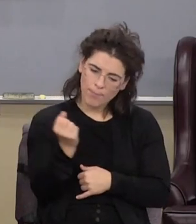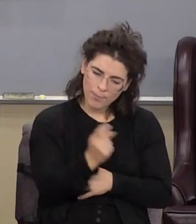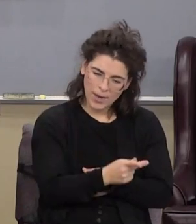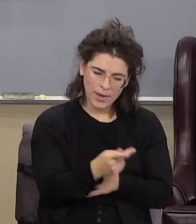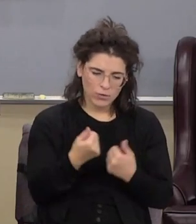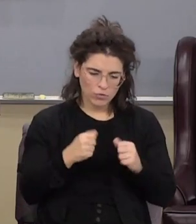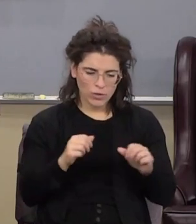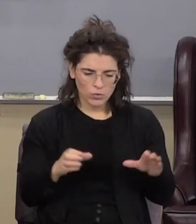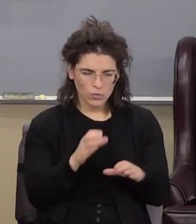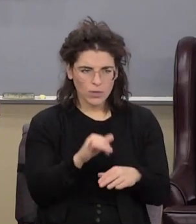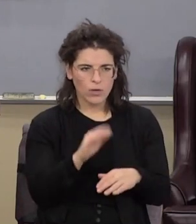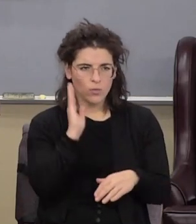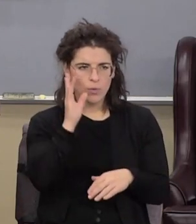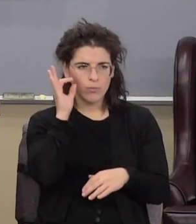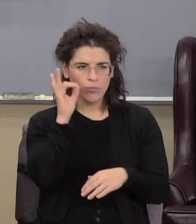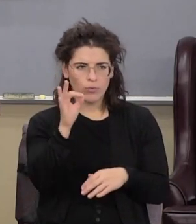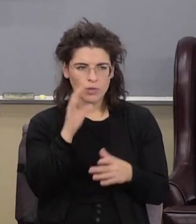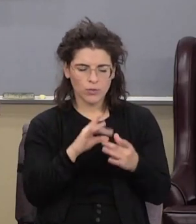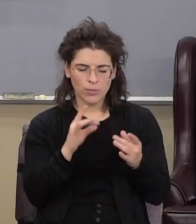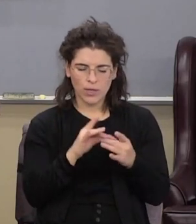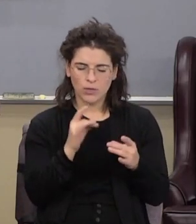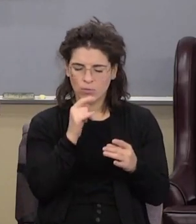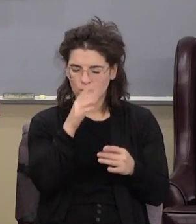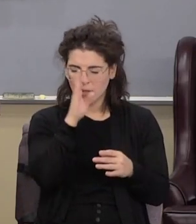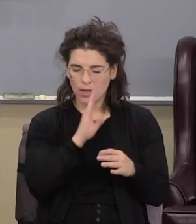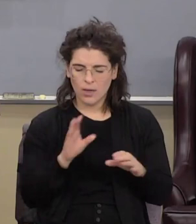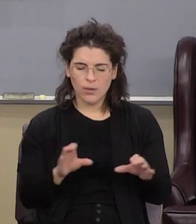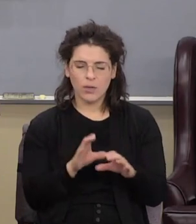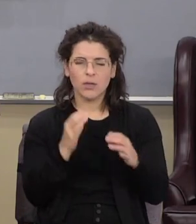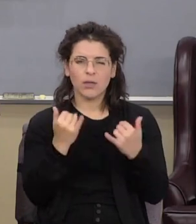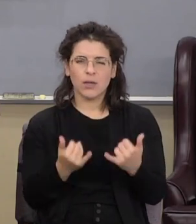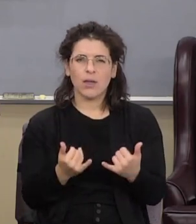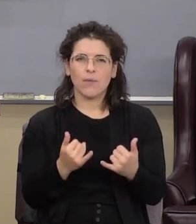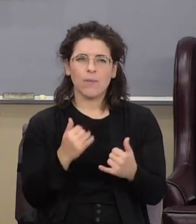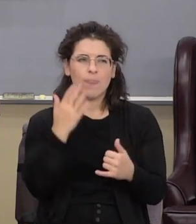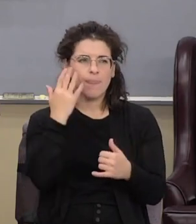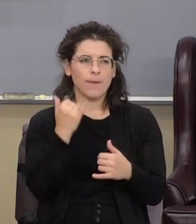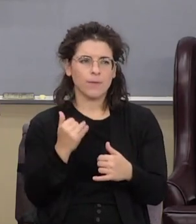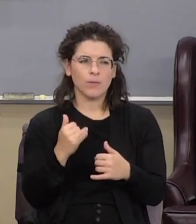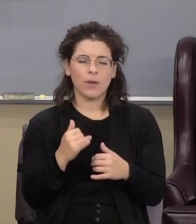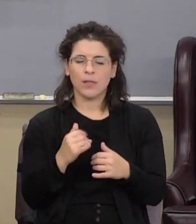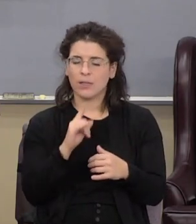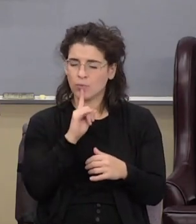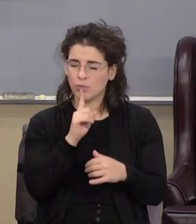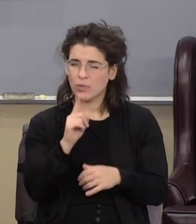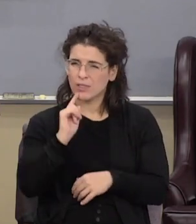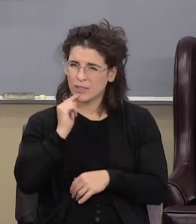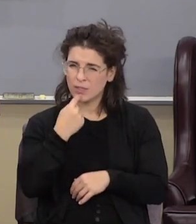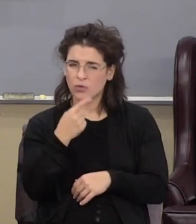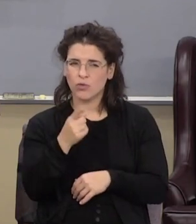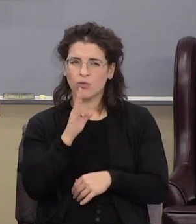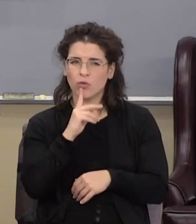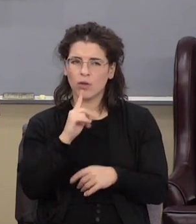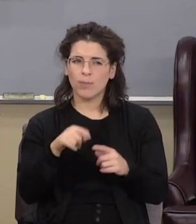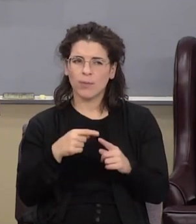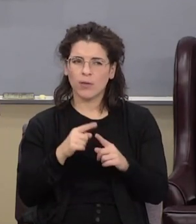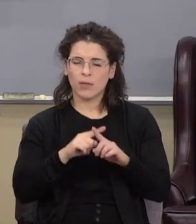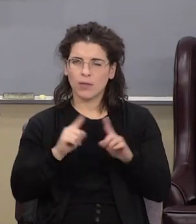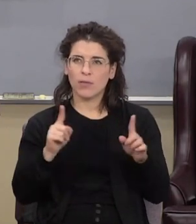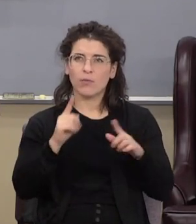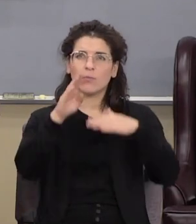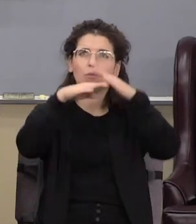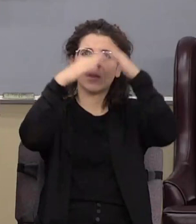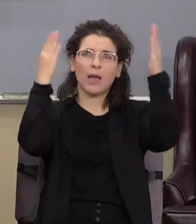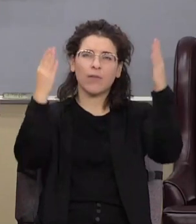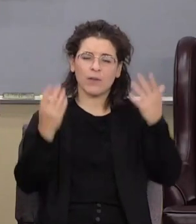what they're doing you're going to preach a message that isn't what God has you to preach today that's why this is serious you're talking about the difference between heaven